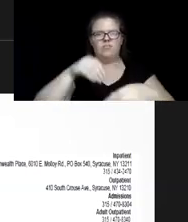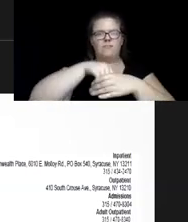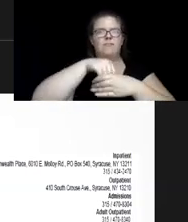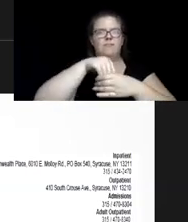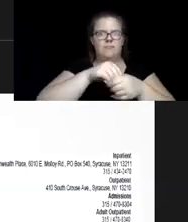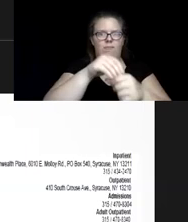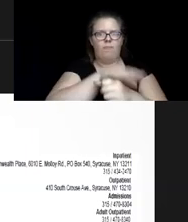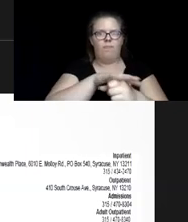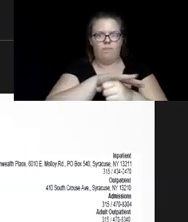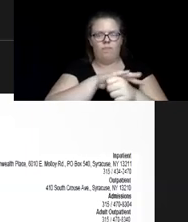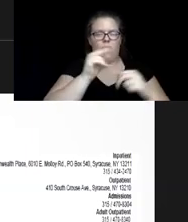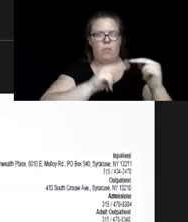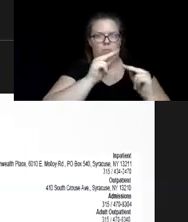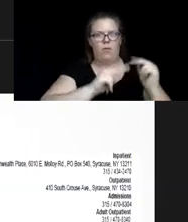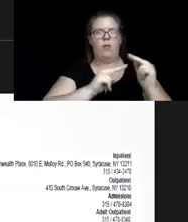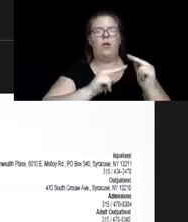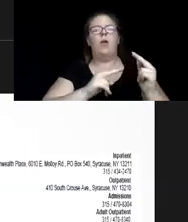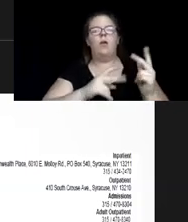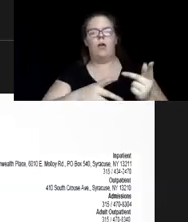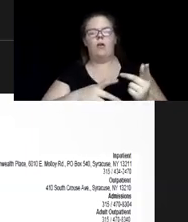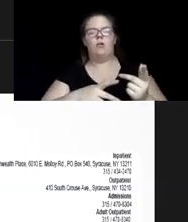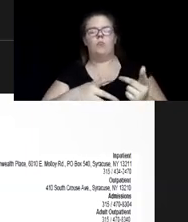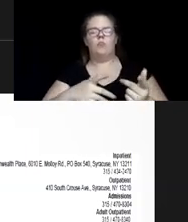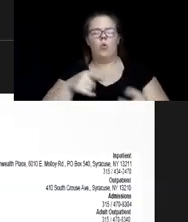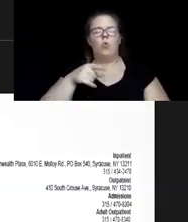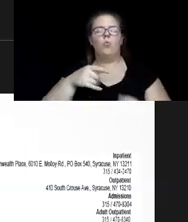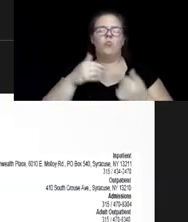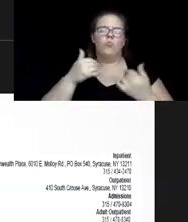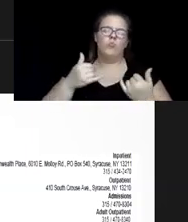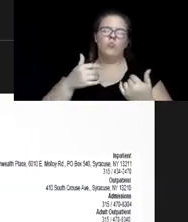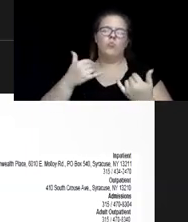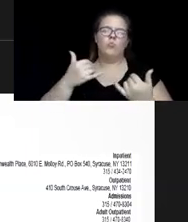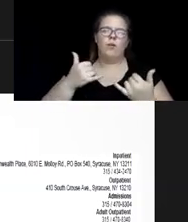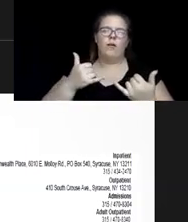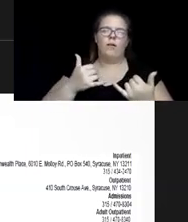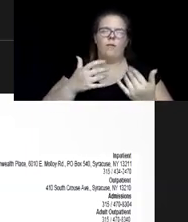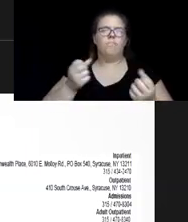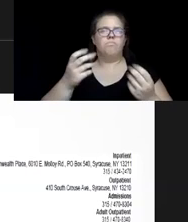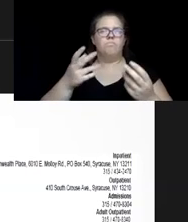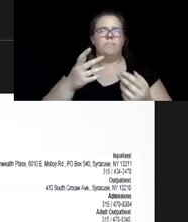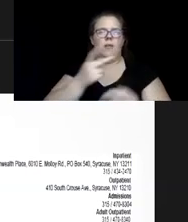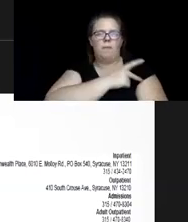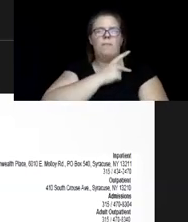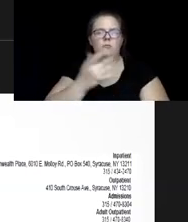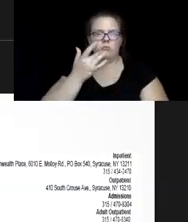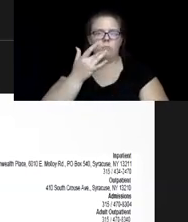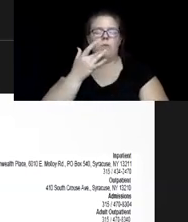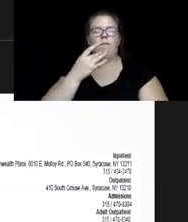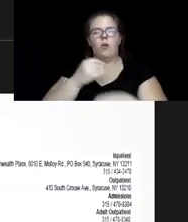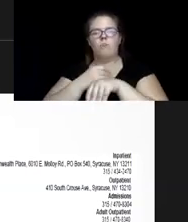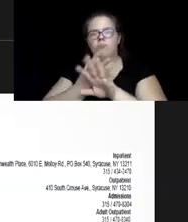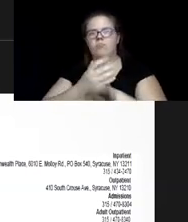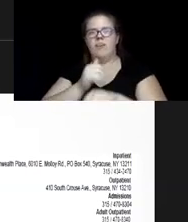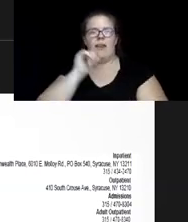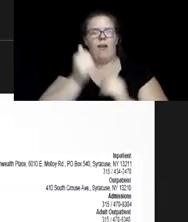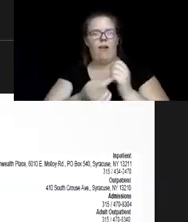robustly doing telehealth because that's what a lot of my patients right now prefer. Not everyone feels comfortable coming